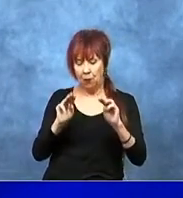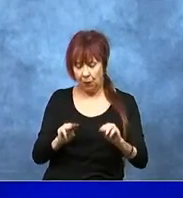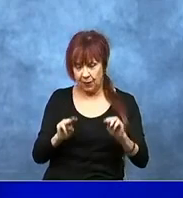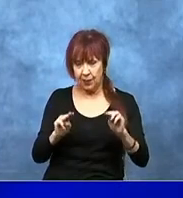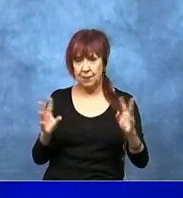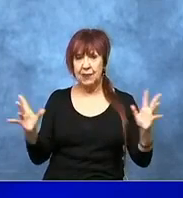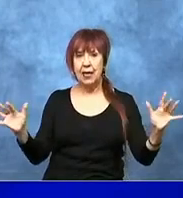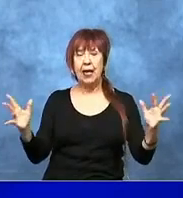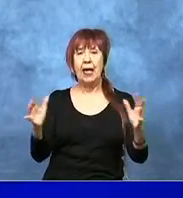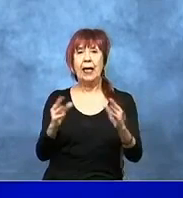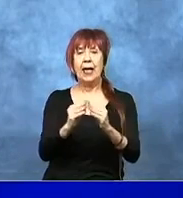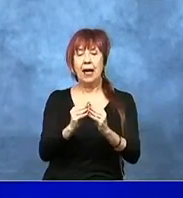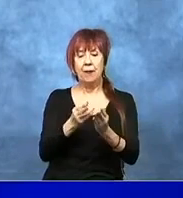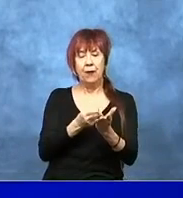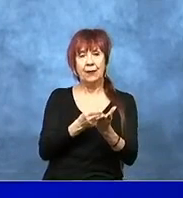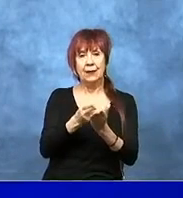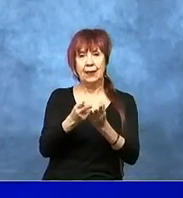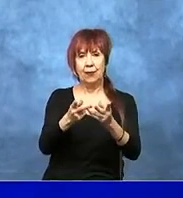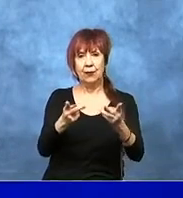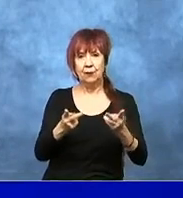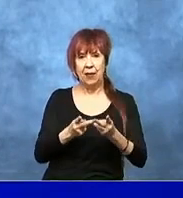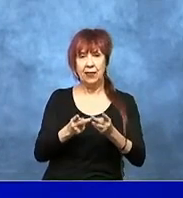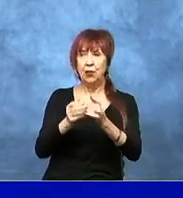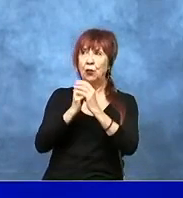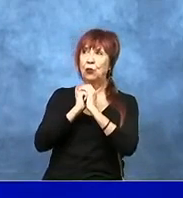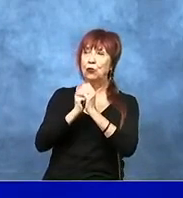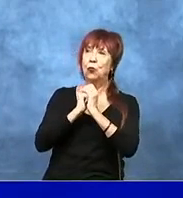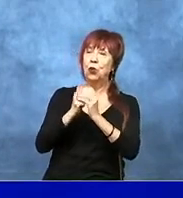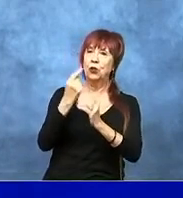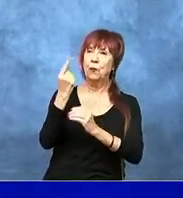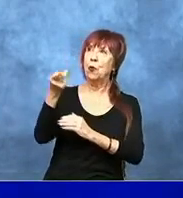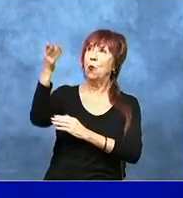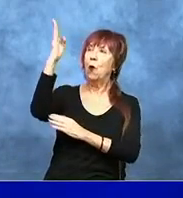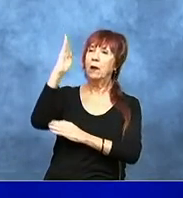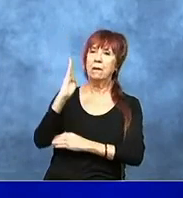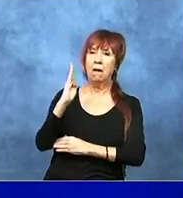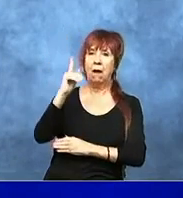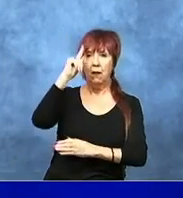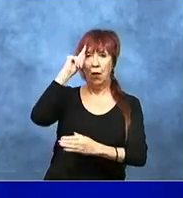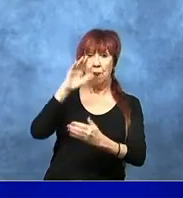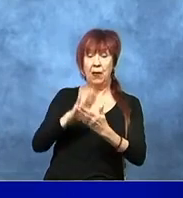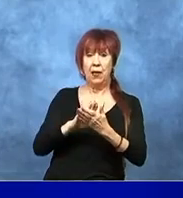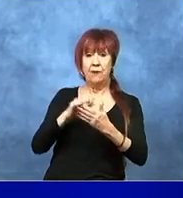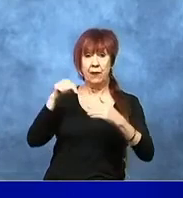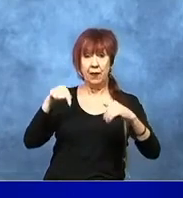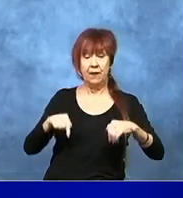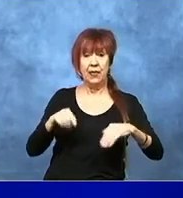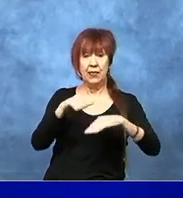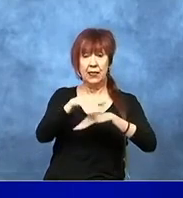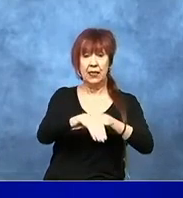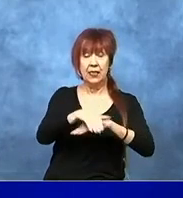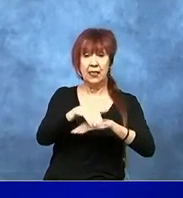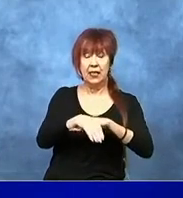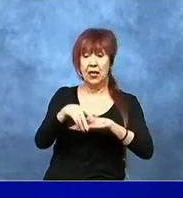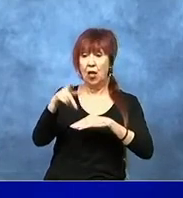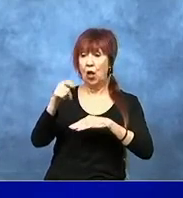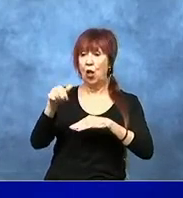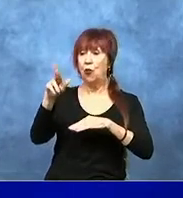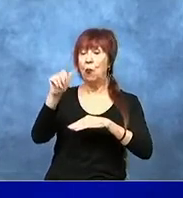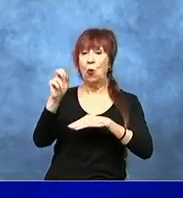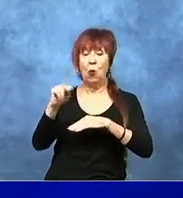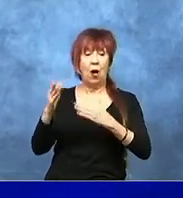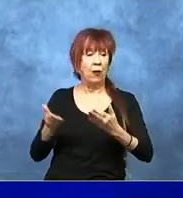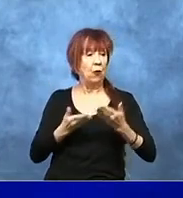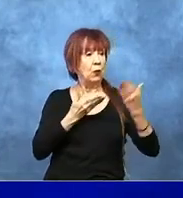space to worship the one God, believing that this is the night the Quran was revealed to